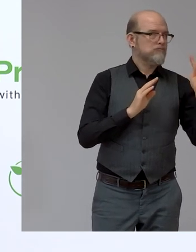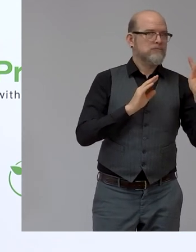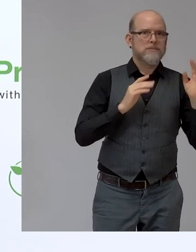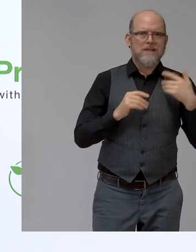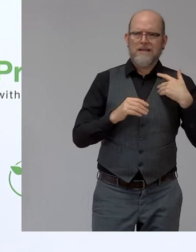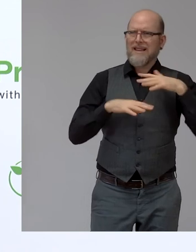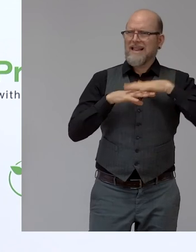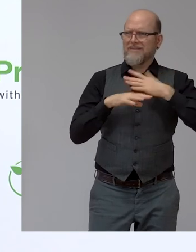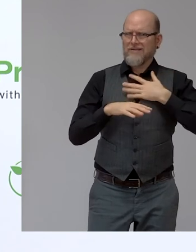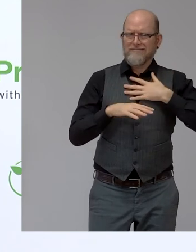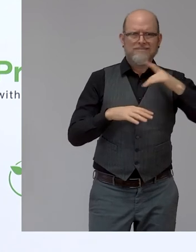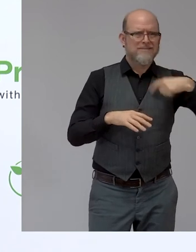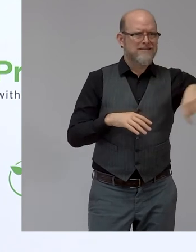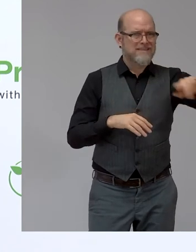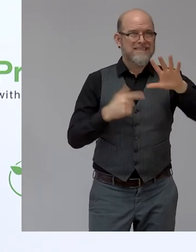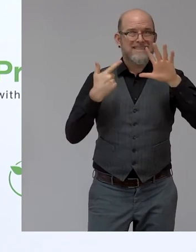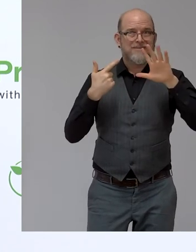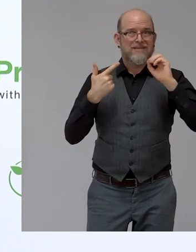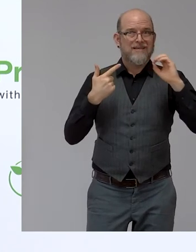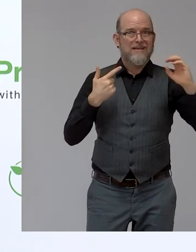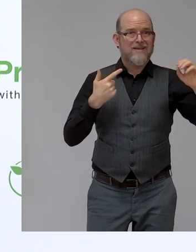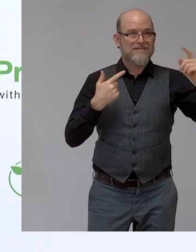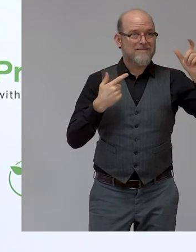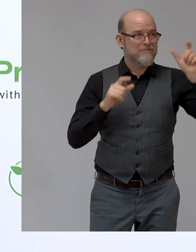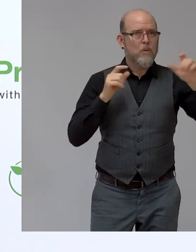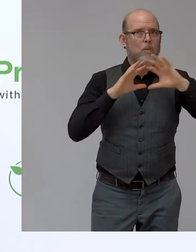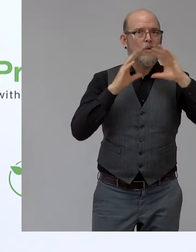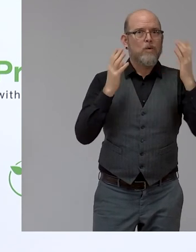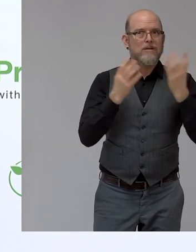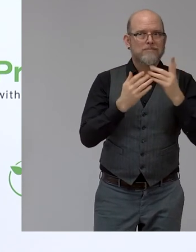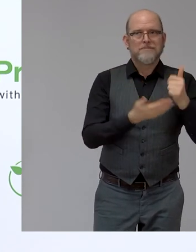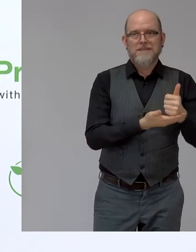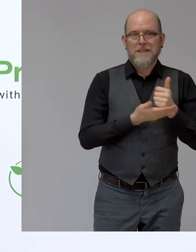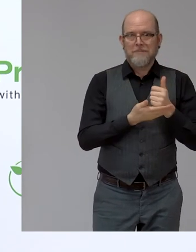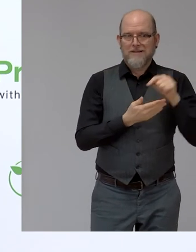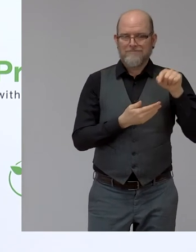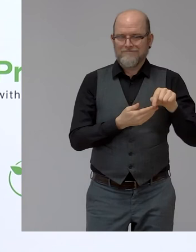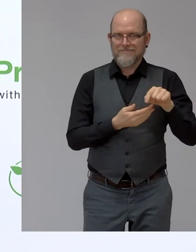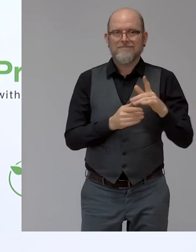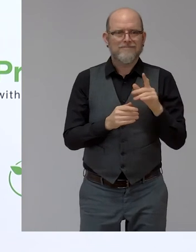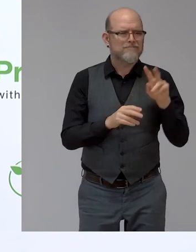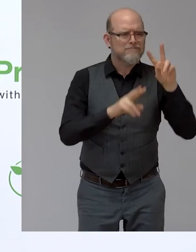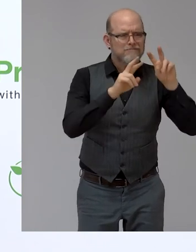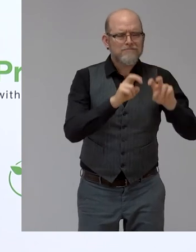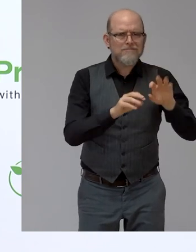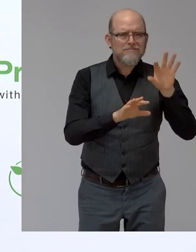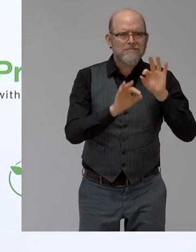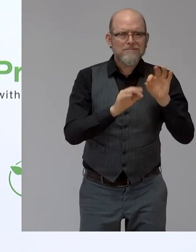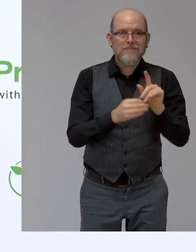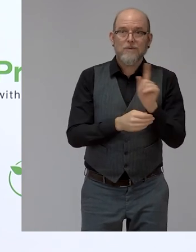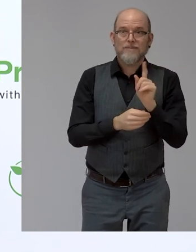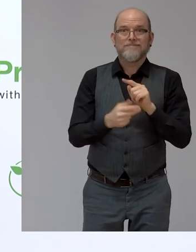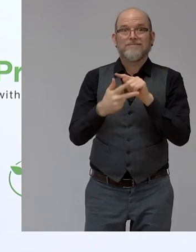,000 people to help us evaluate. They get the nominations and they judge on the three selection criteria.